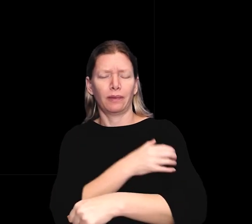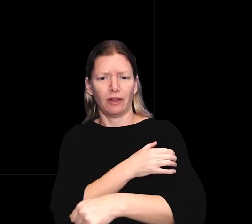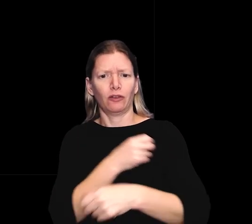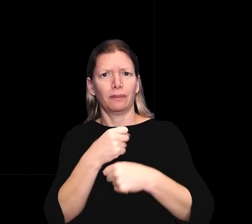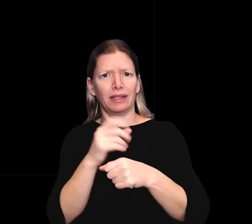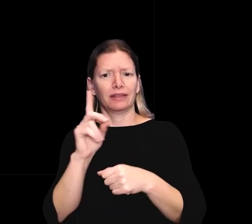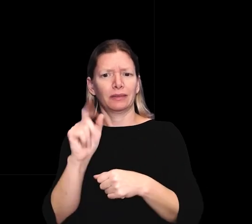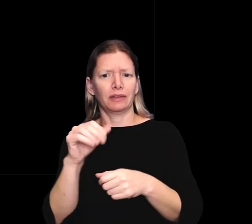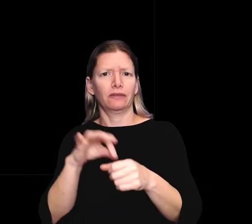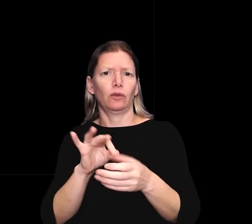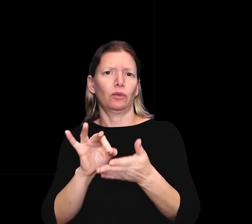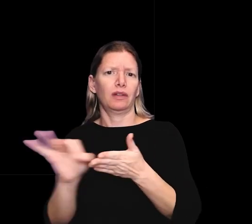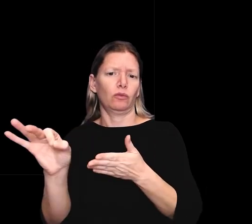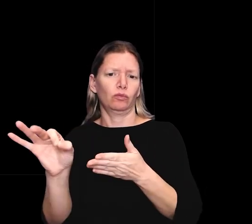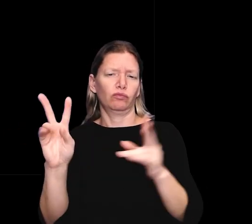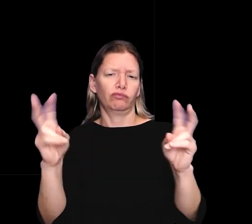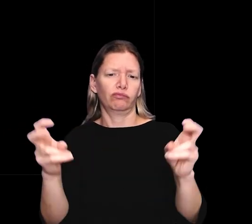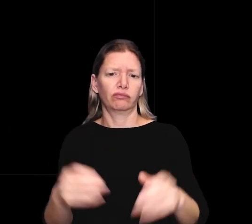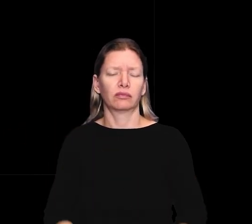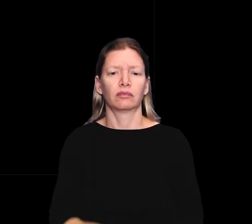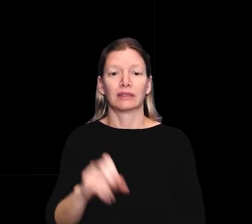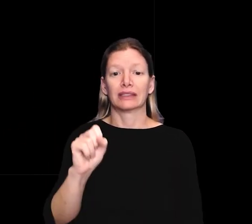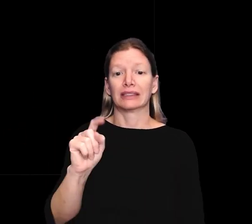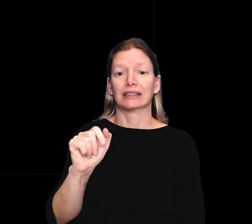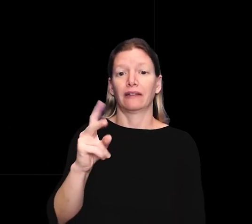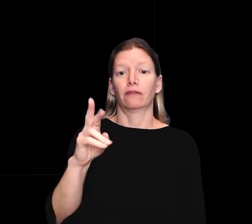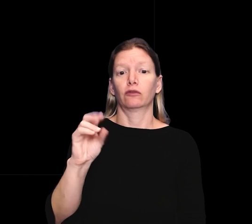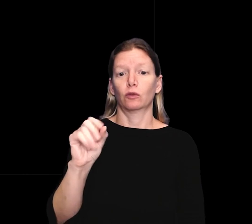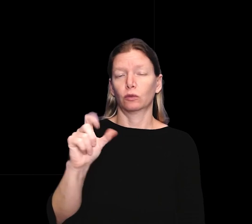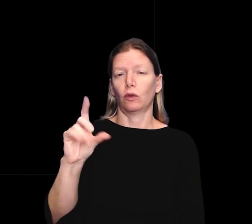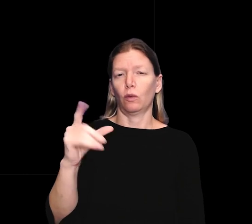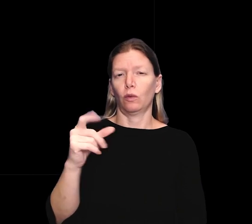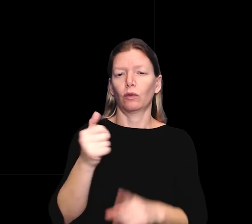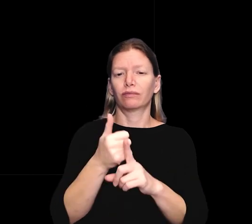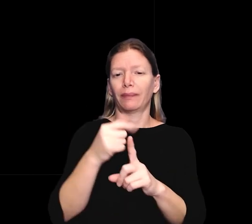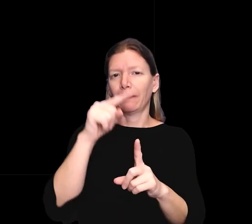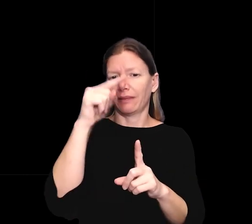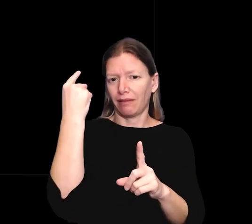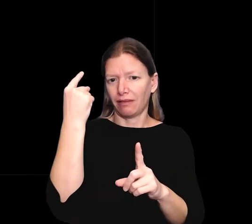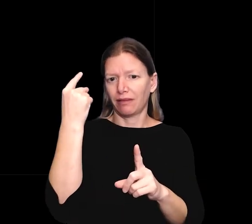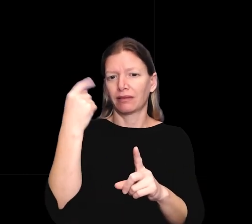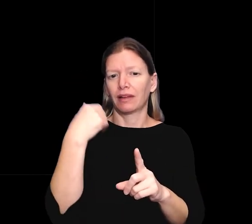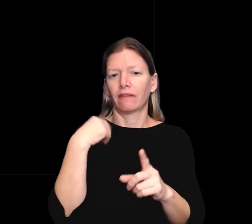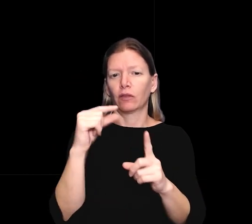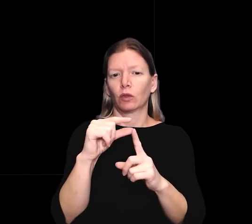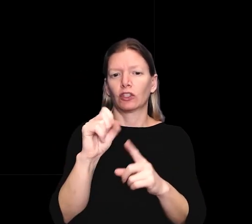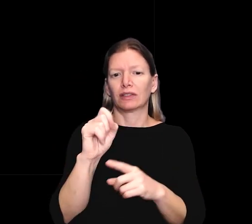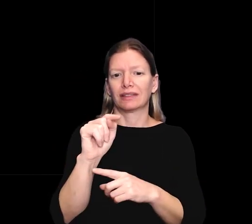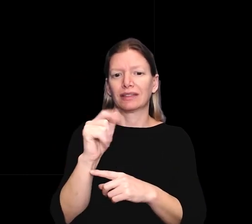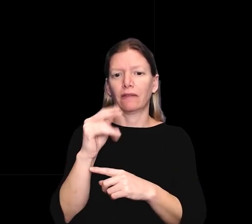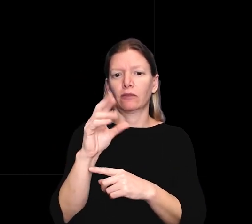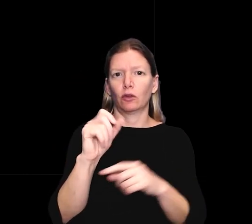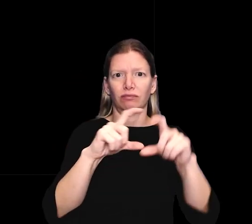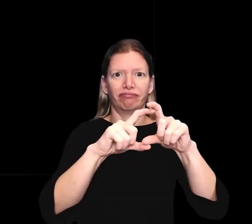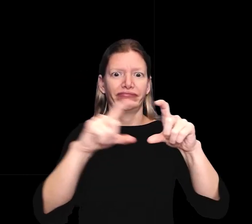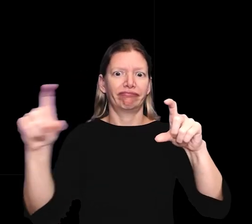vote, use your power, make the disability vote count, and a Stavros logo, which is black and has